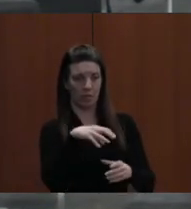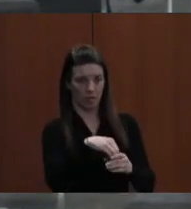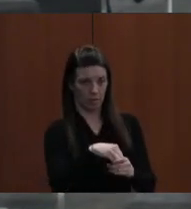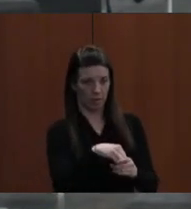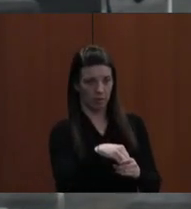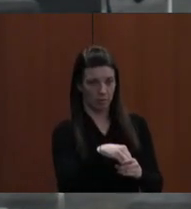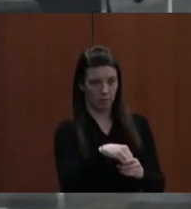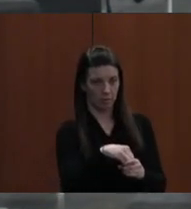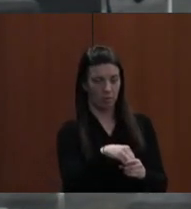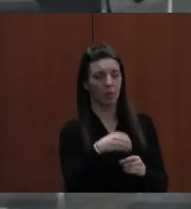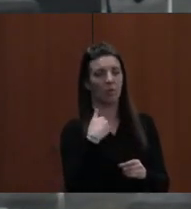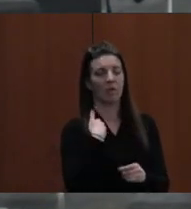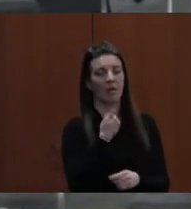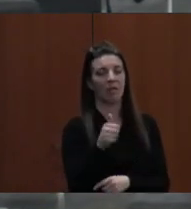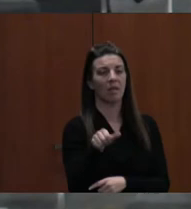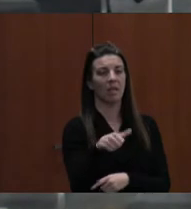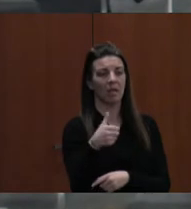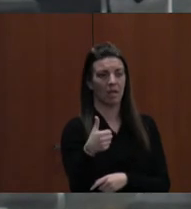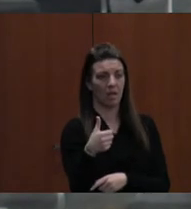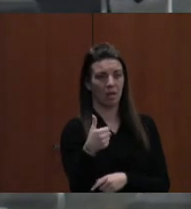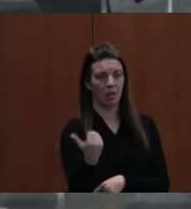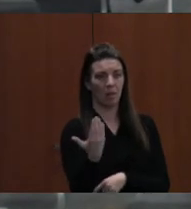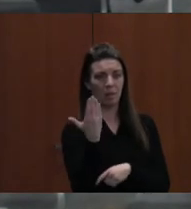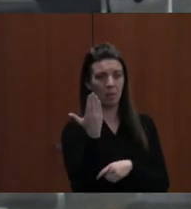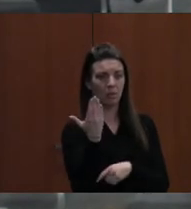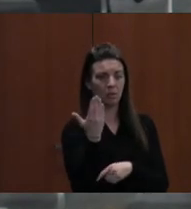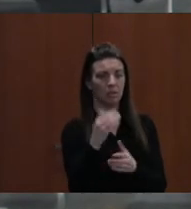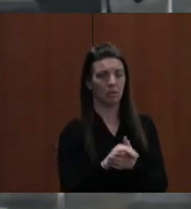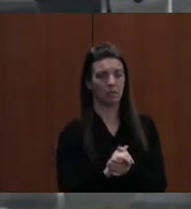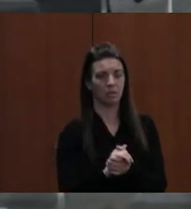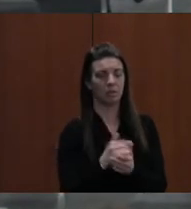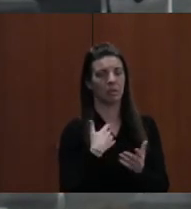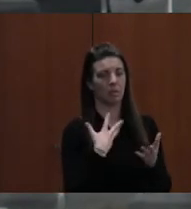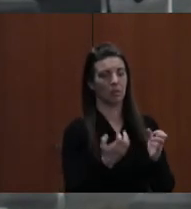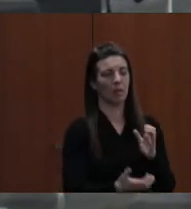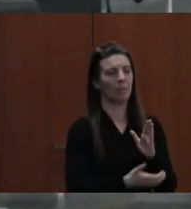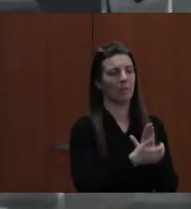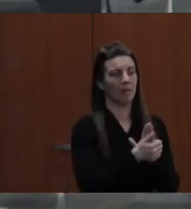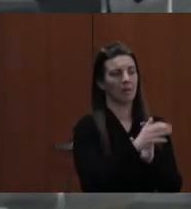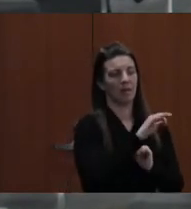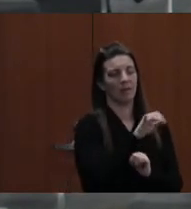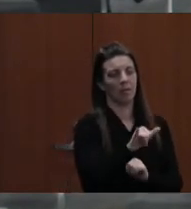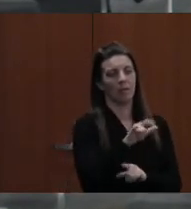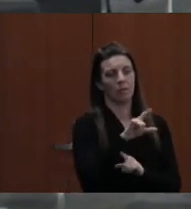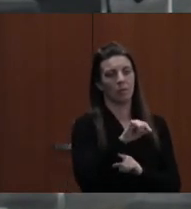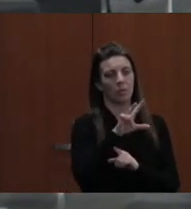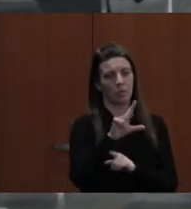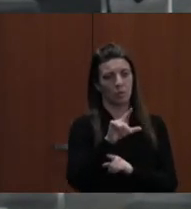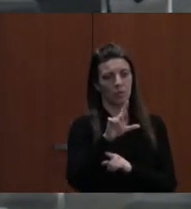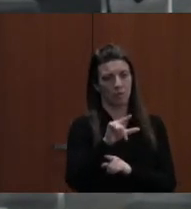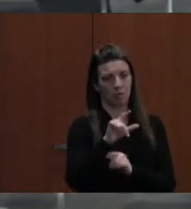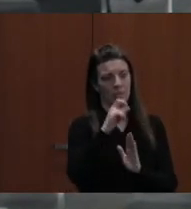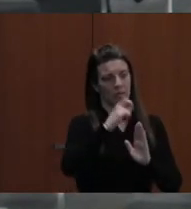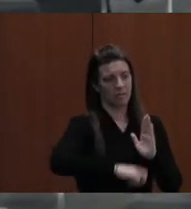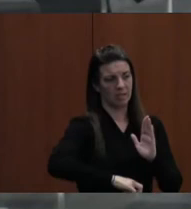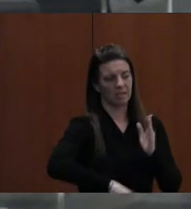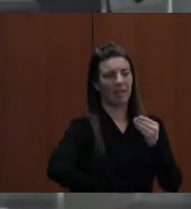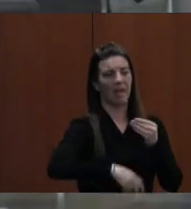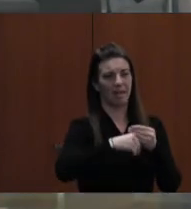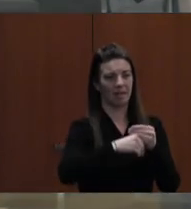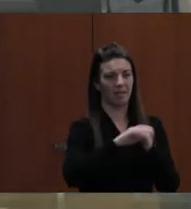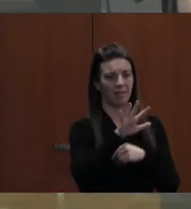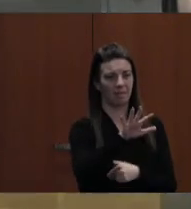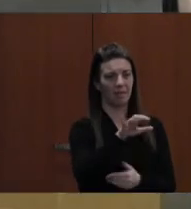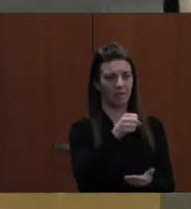Do we have any other motions? Madam President, I move to amend the FY 2023 draft budget to add five social worker positions